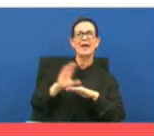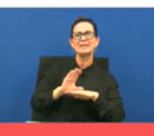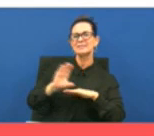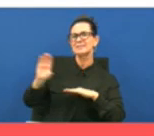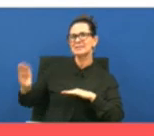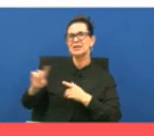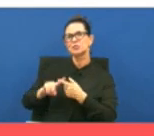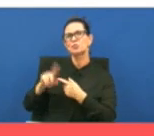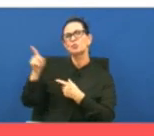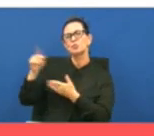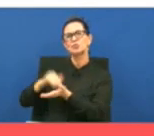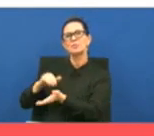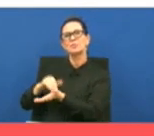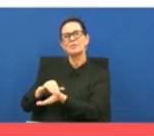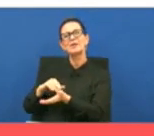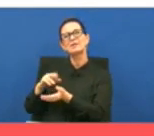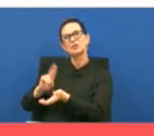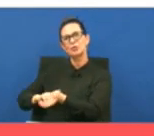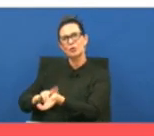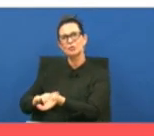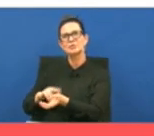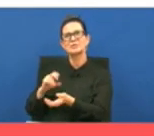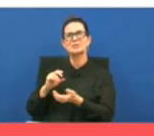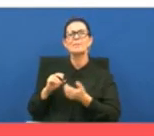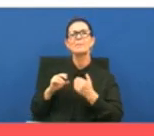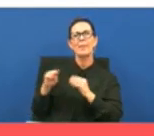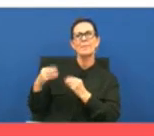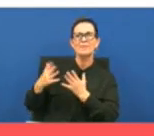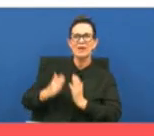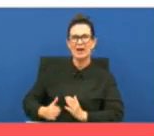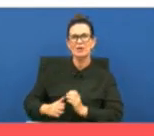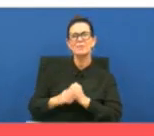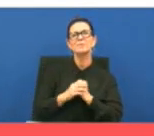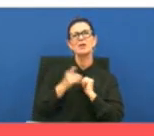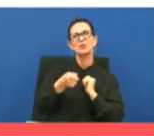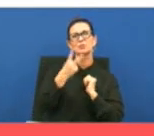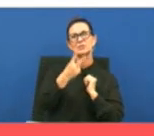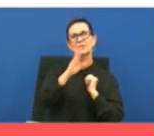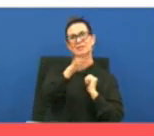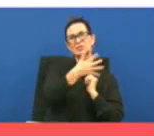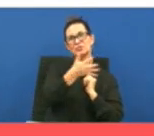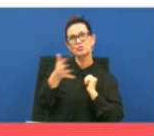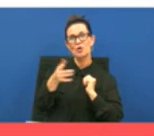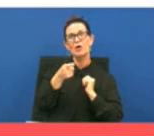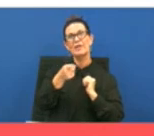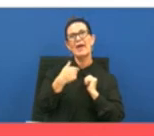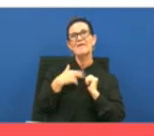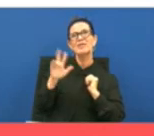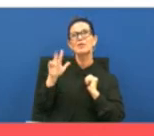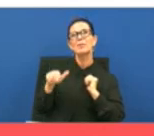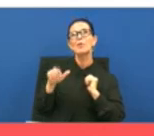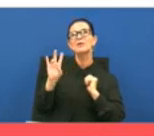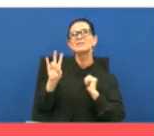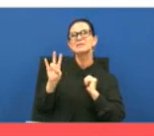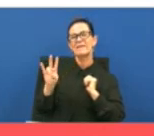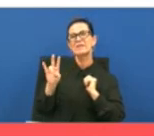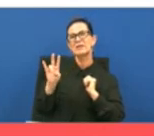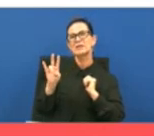provider if you look at the chart you will see that right now the bridge center has 3.7